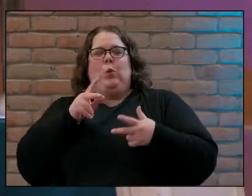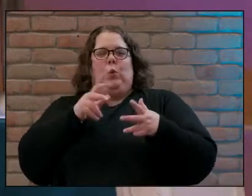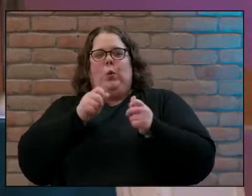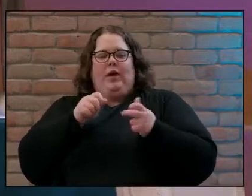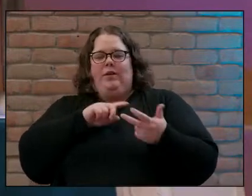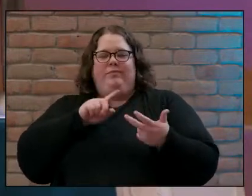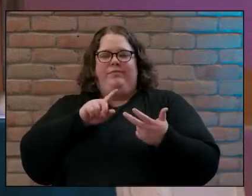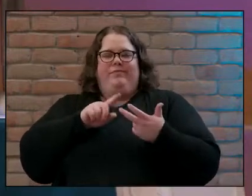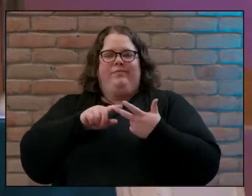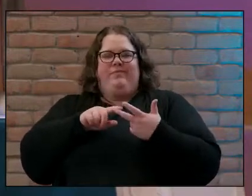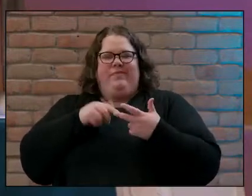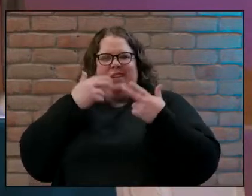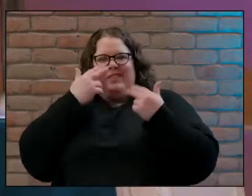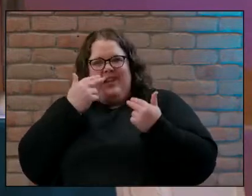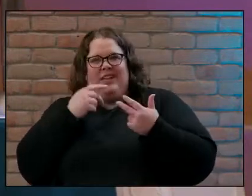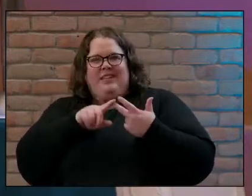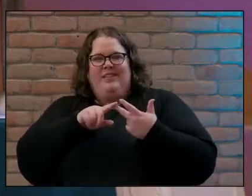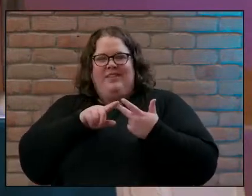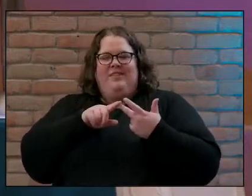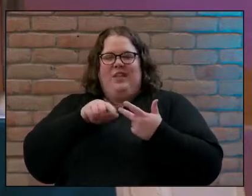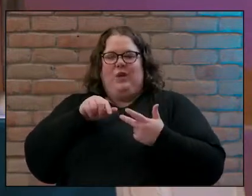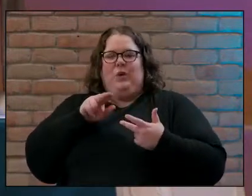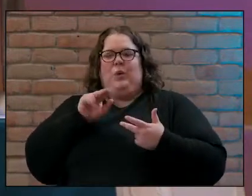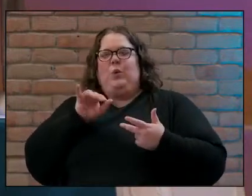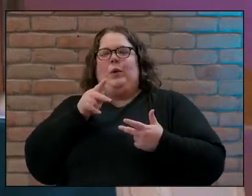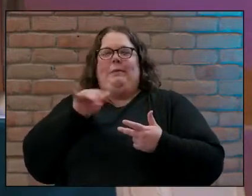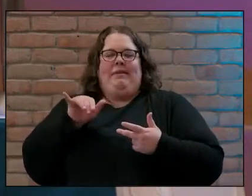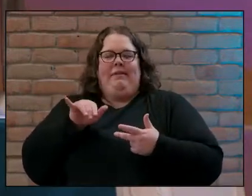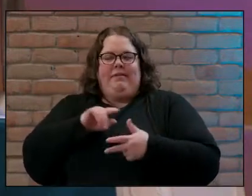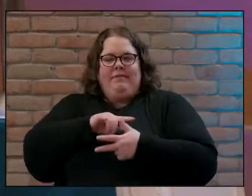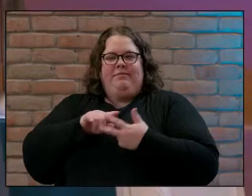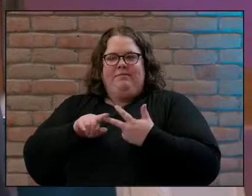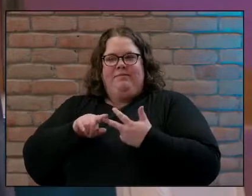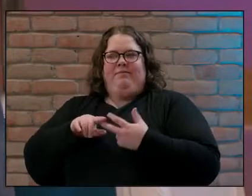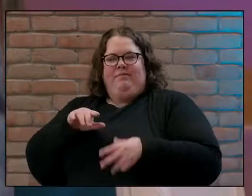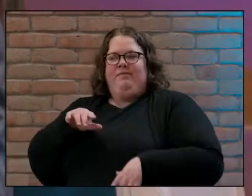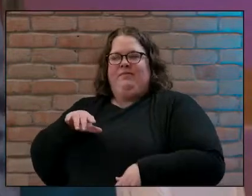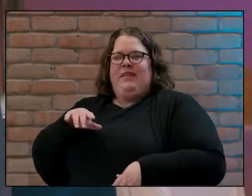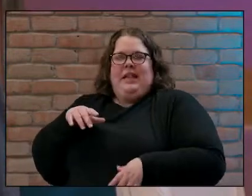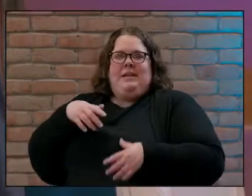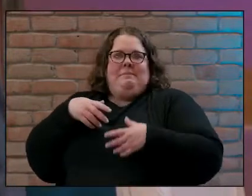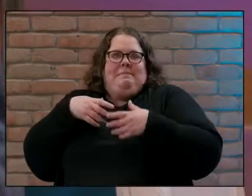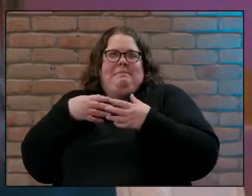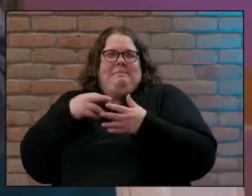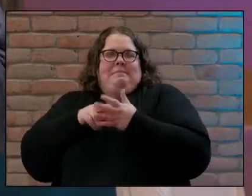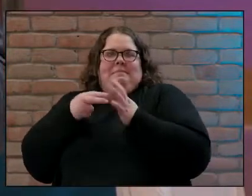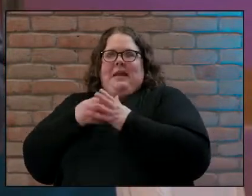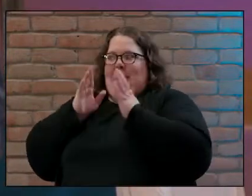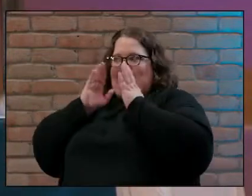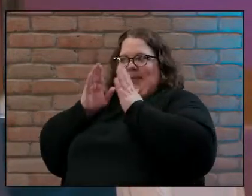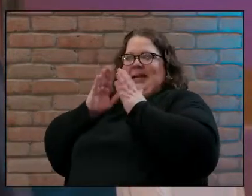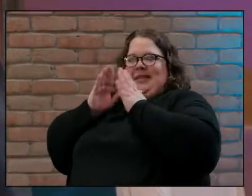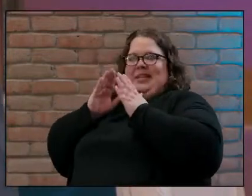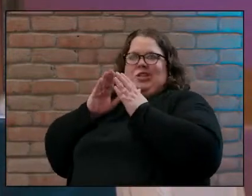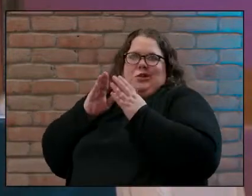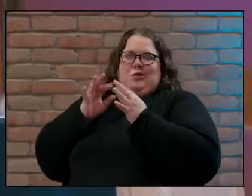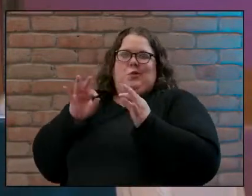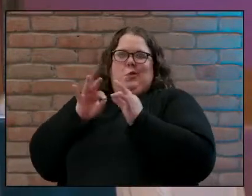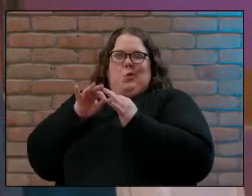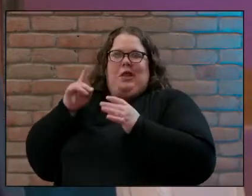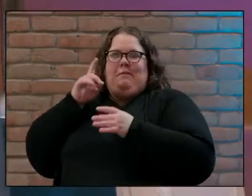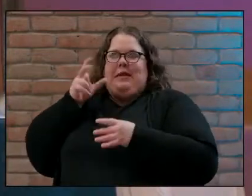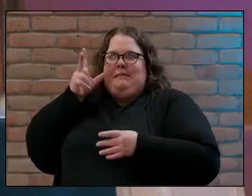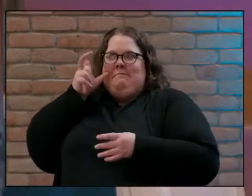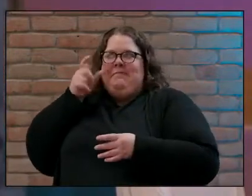quippy he had funny things to say and it made it worth paying attention during his classes if only to pick up the funny stuff